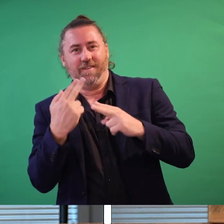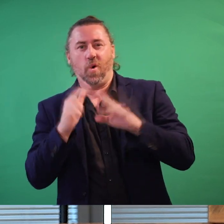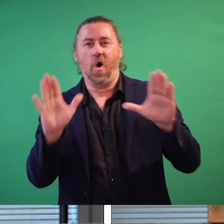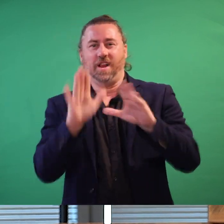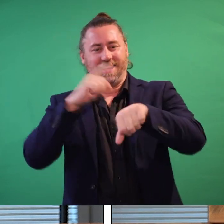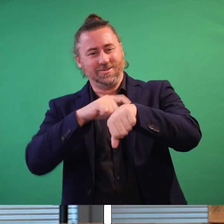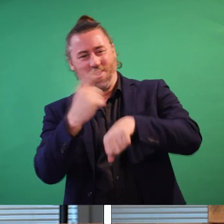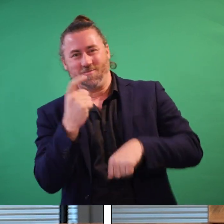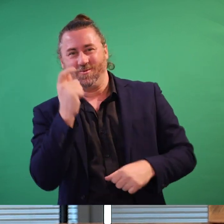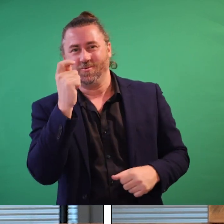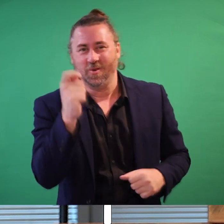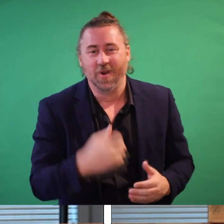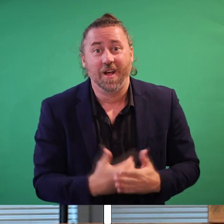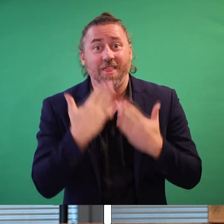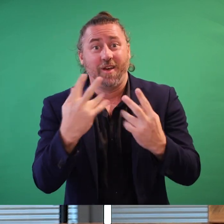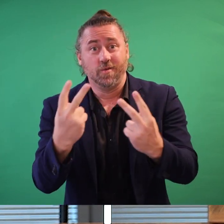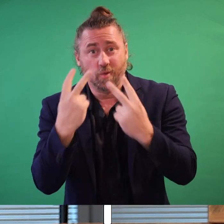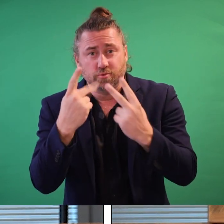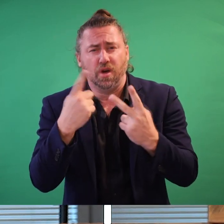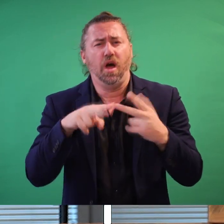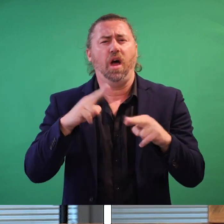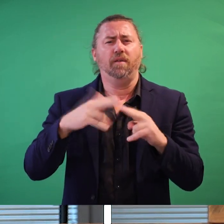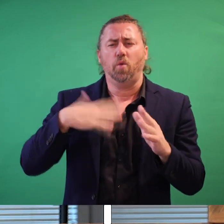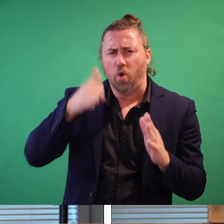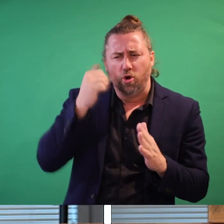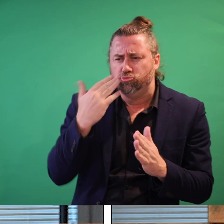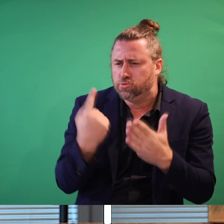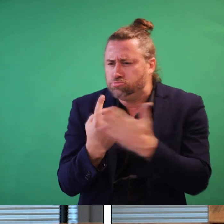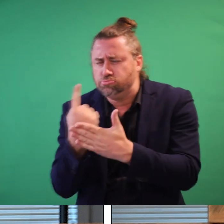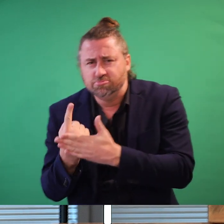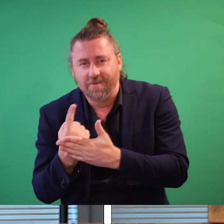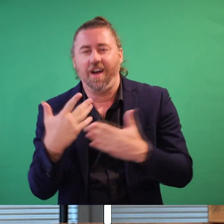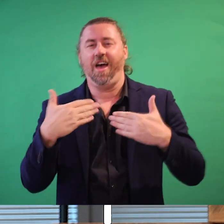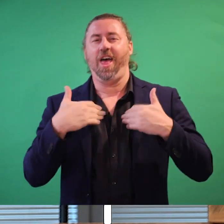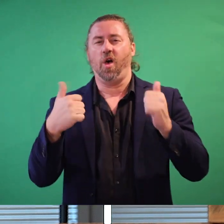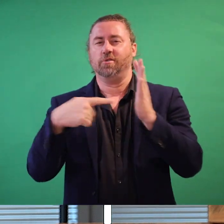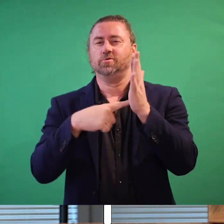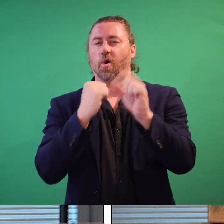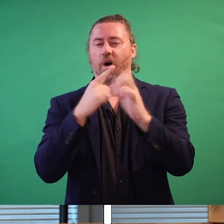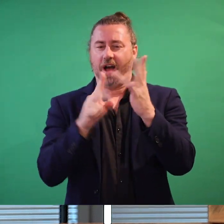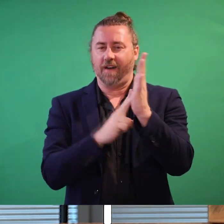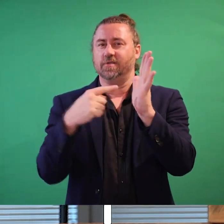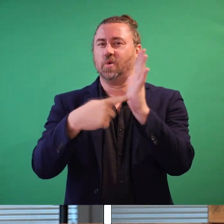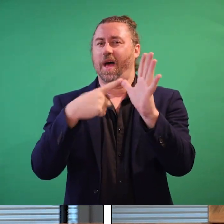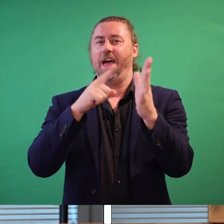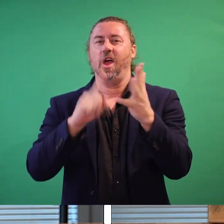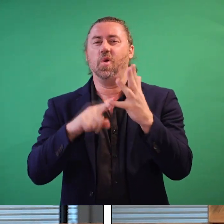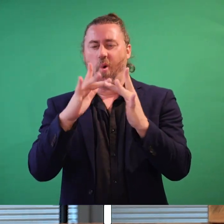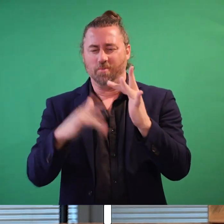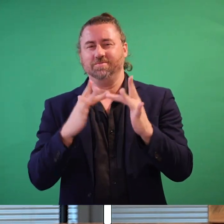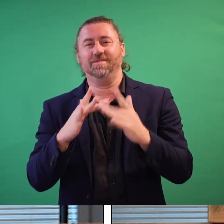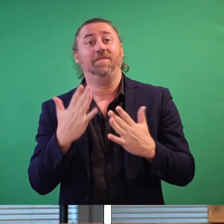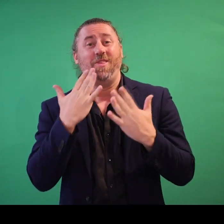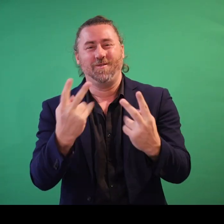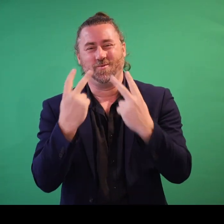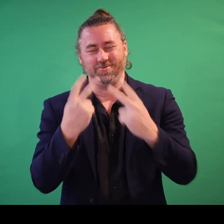Thank you for listening, and remember, the latest information is always available on health.gov.au. Thank you